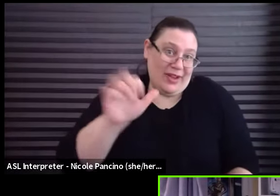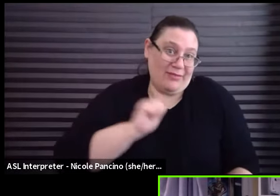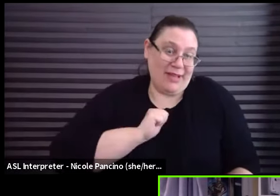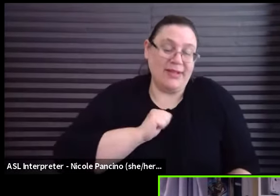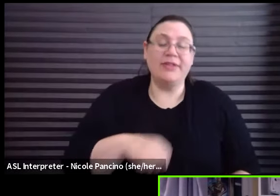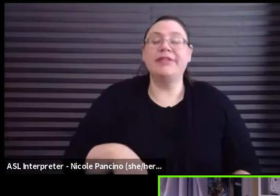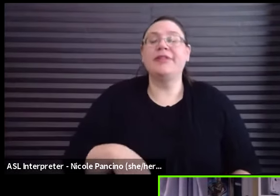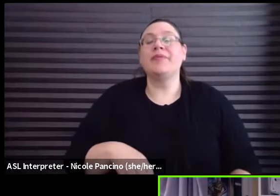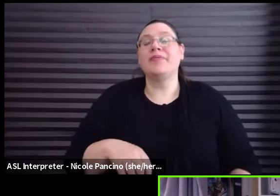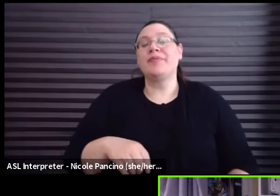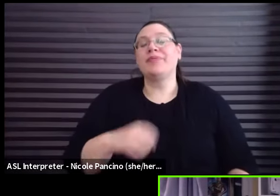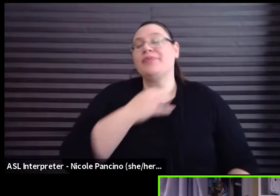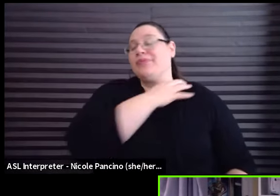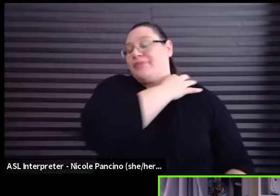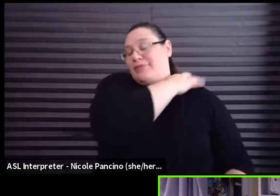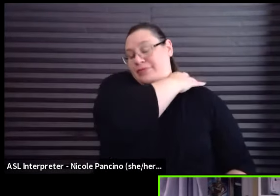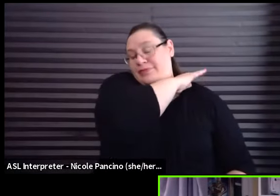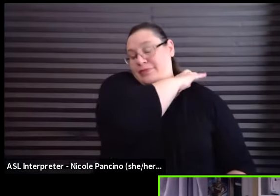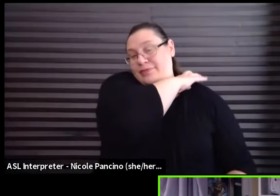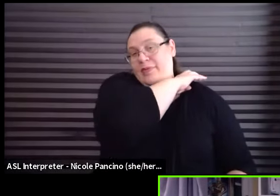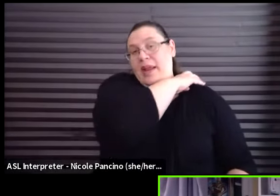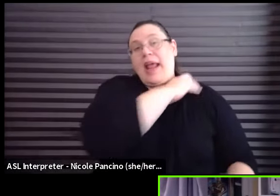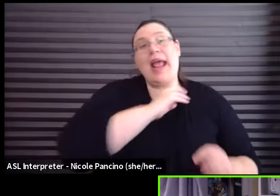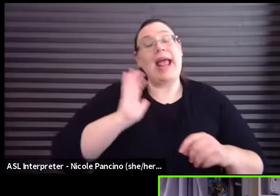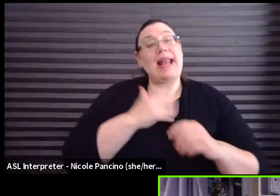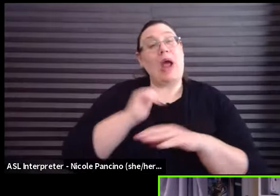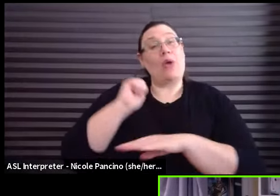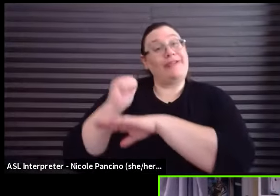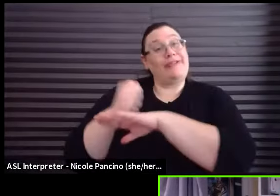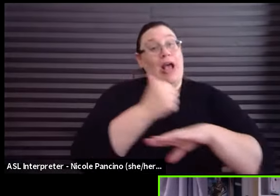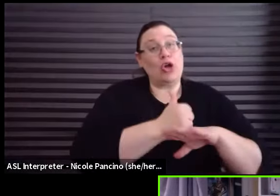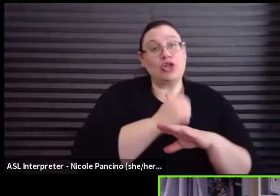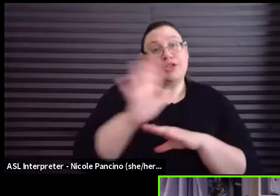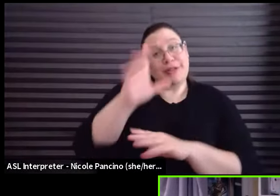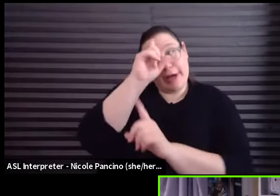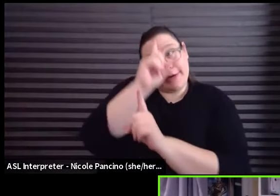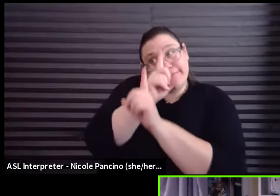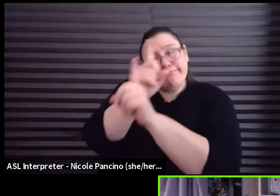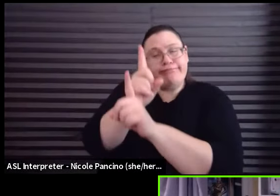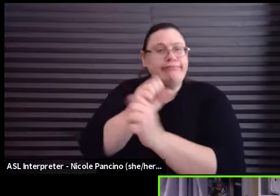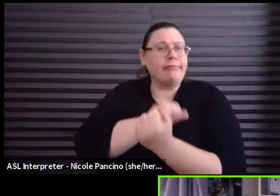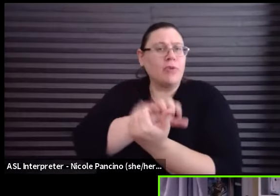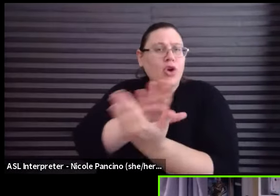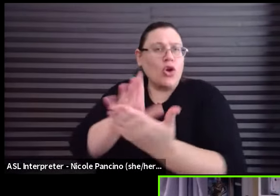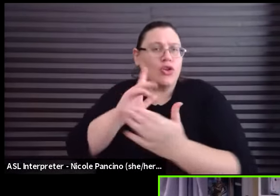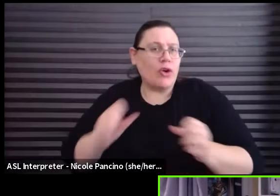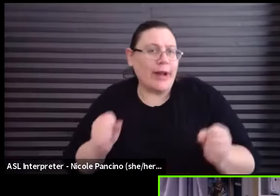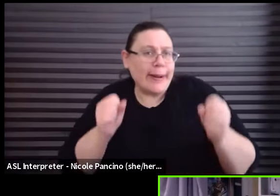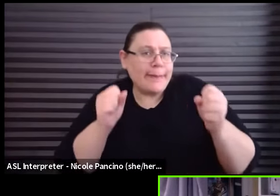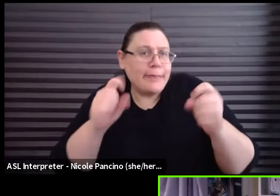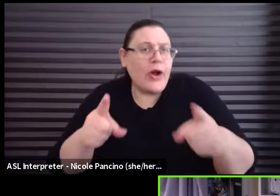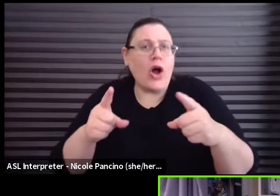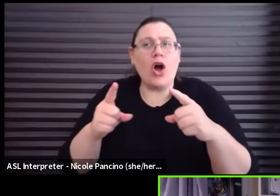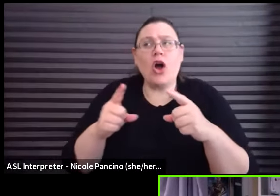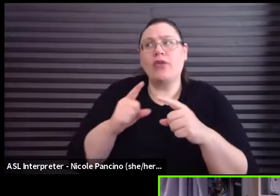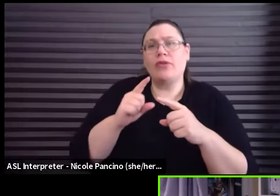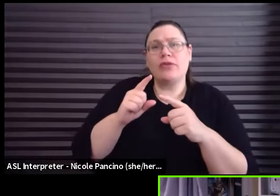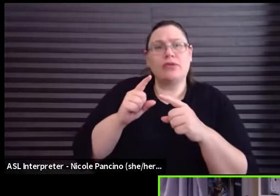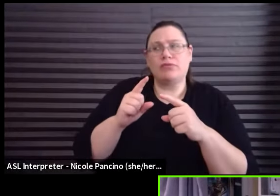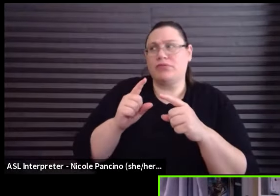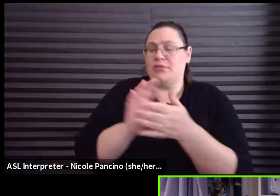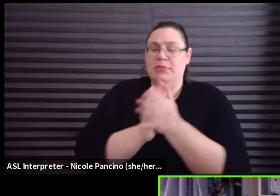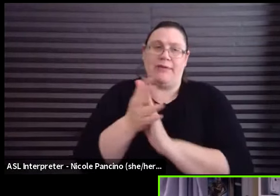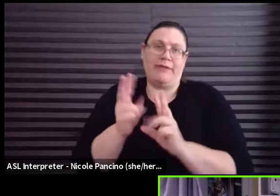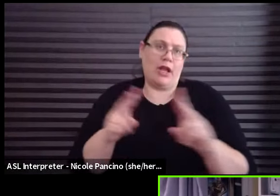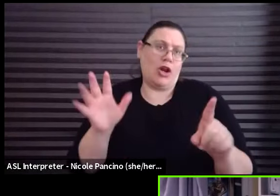And really the approach that our founders took to teaching improv and their specific take on it really just got super popular.